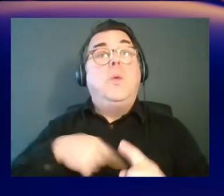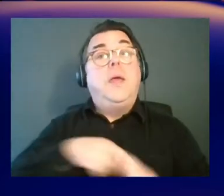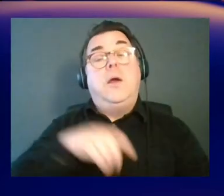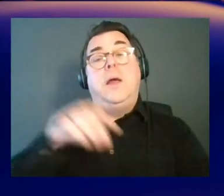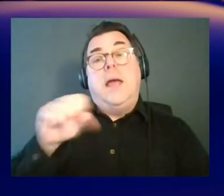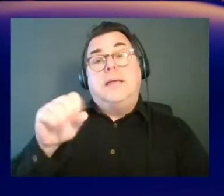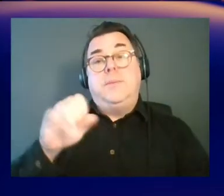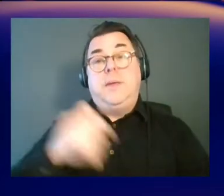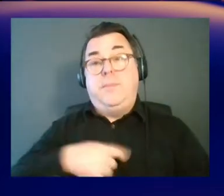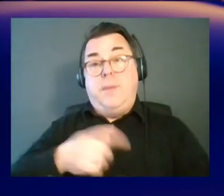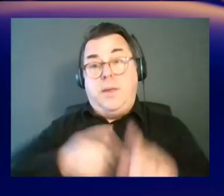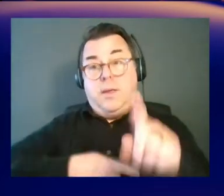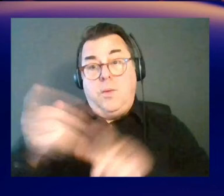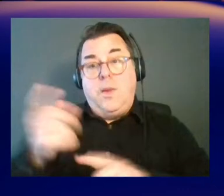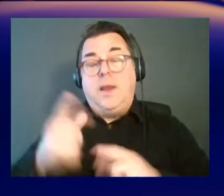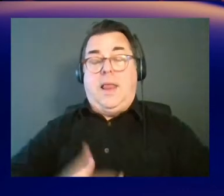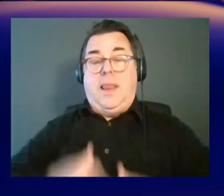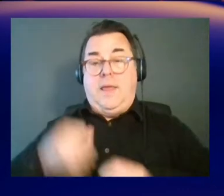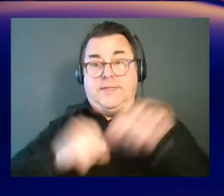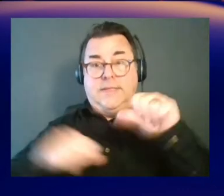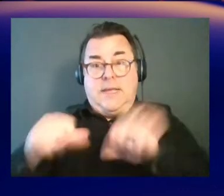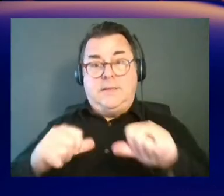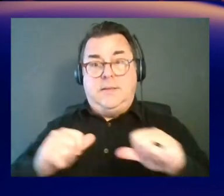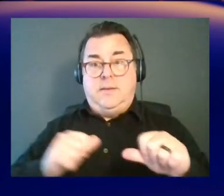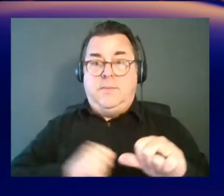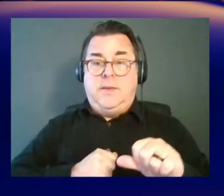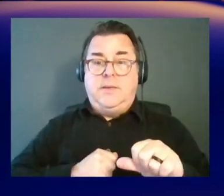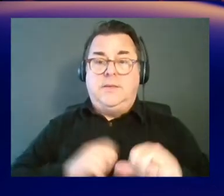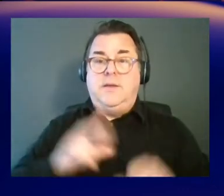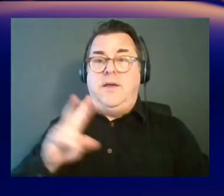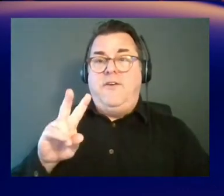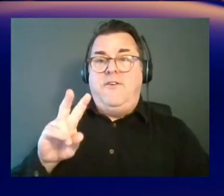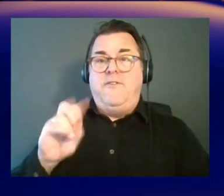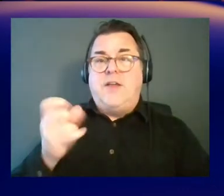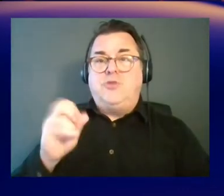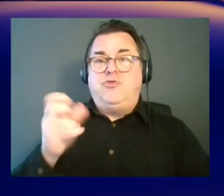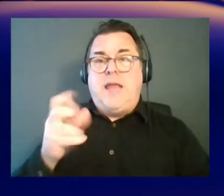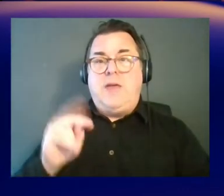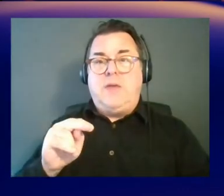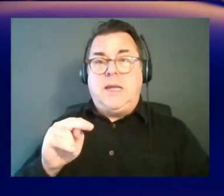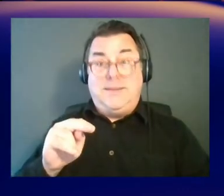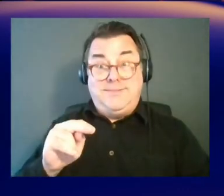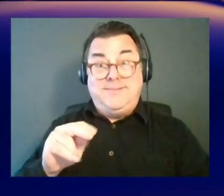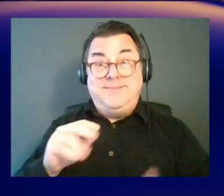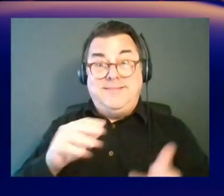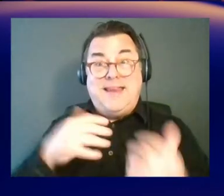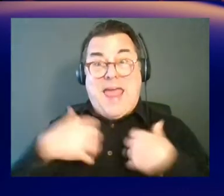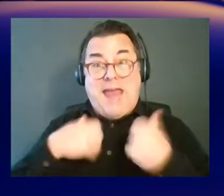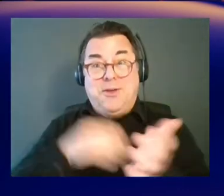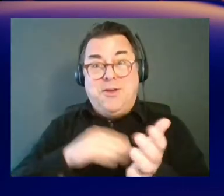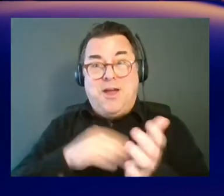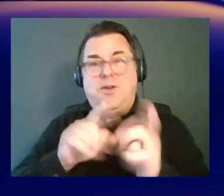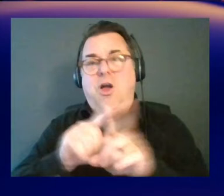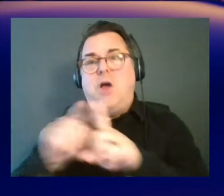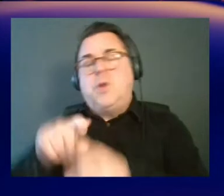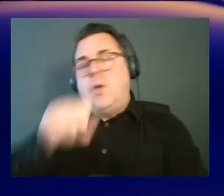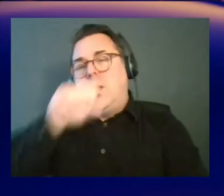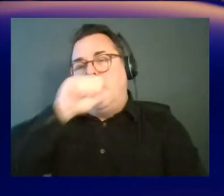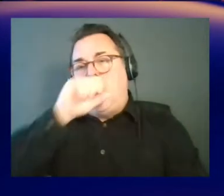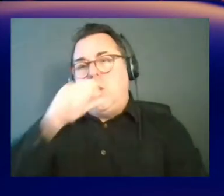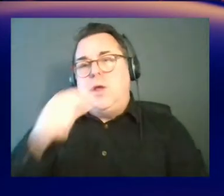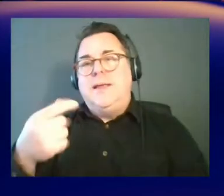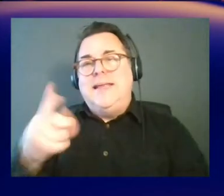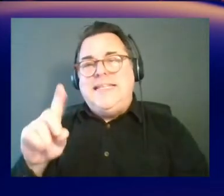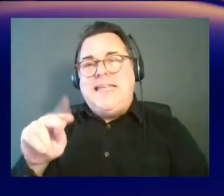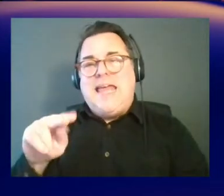domain is the life sciences. I'm a veterinarian, also a trained genomicist, and so my favorite kind of data is genomics data, which can make pretty